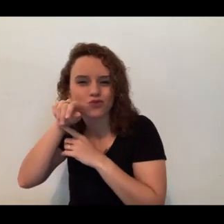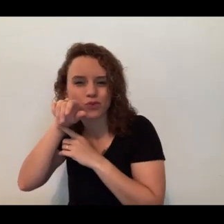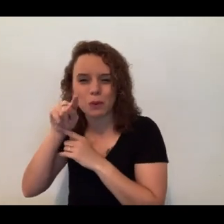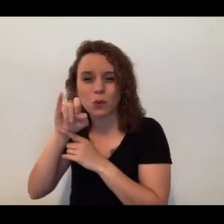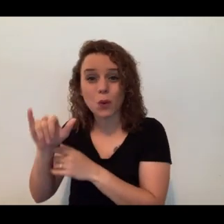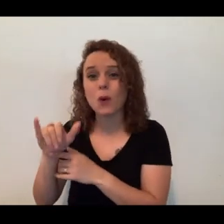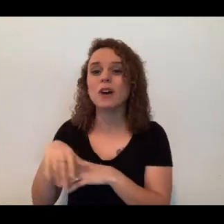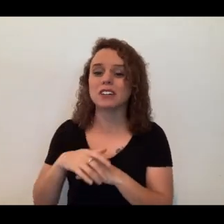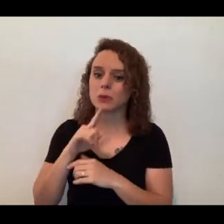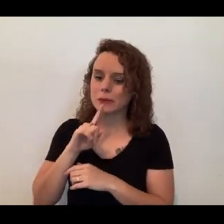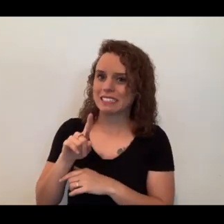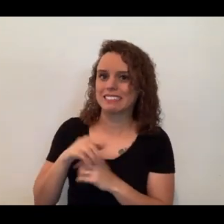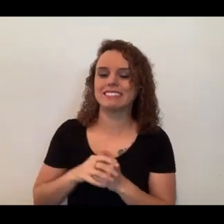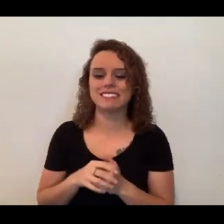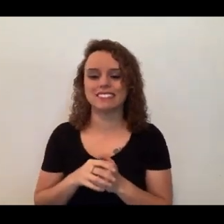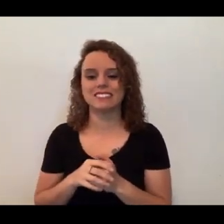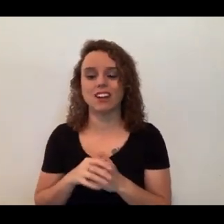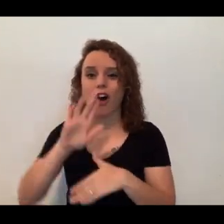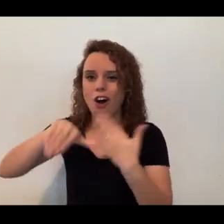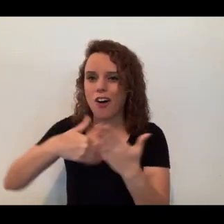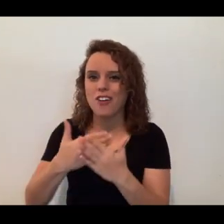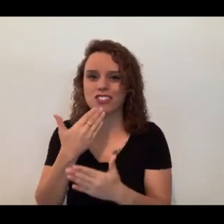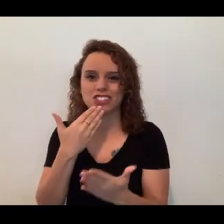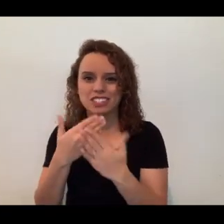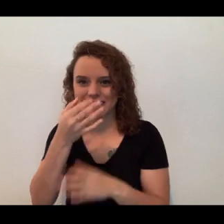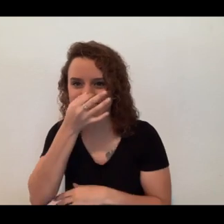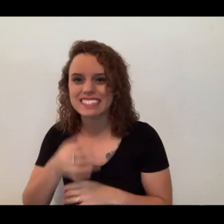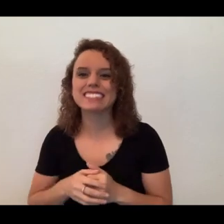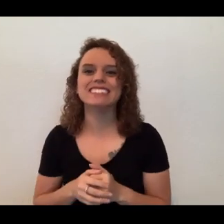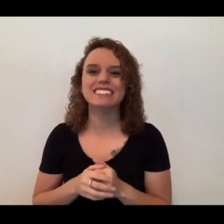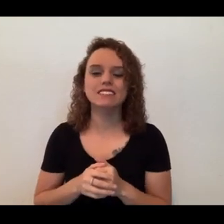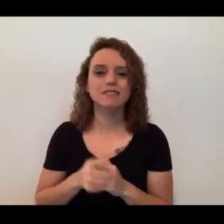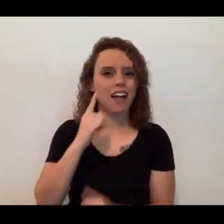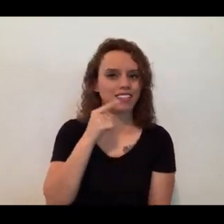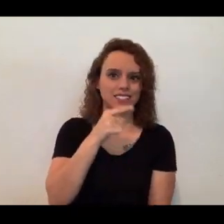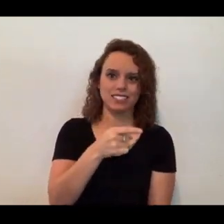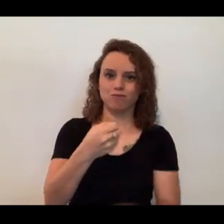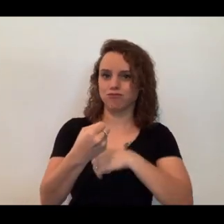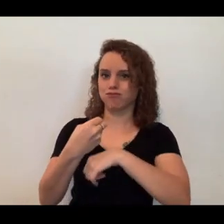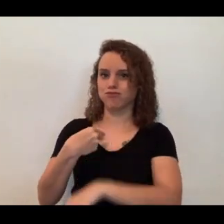on it, oh, look, it stinks. I think that Alicia is going to have to win that one.